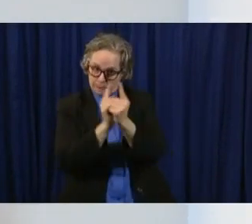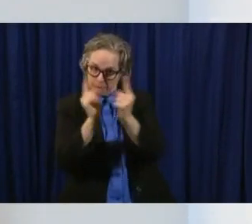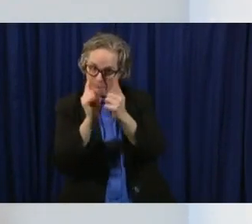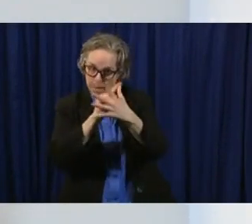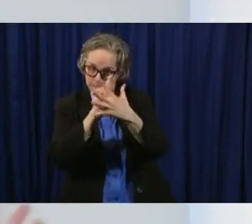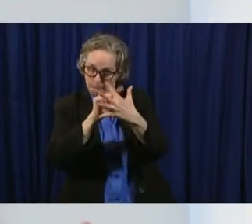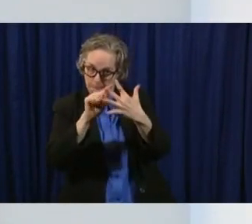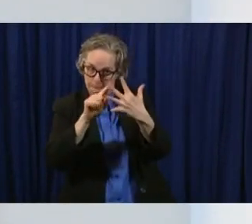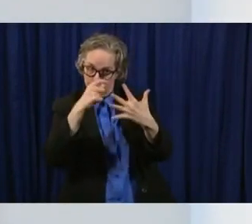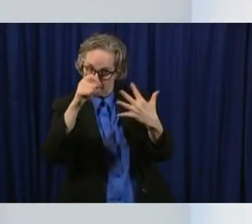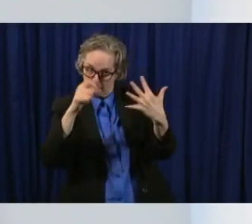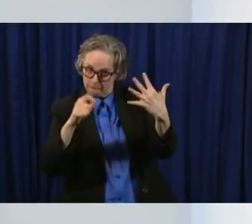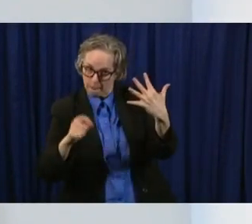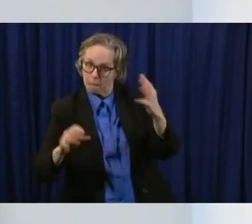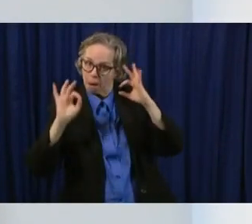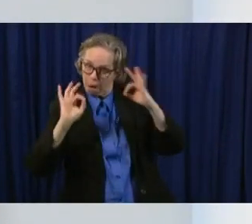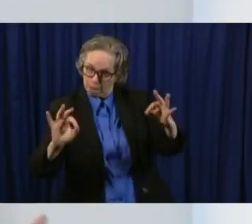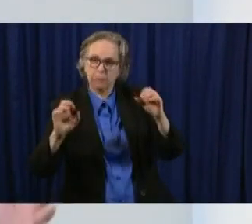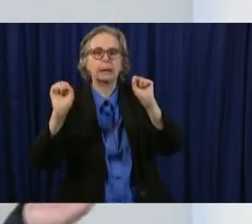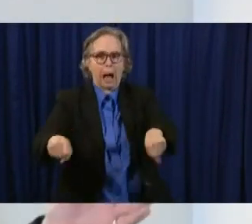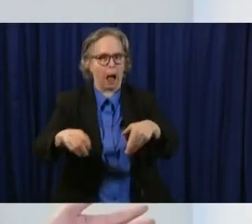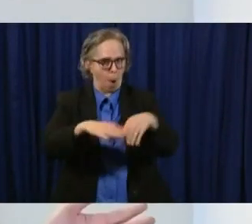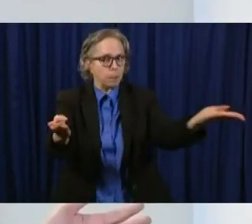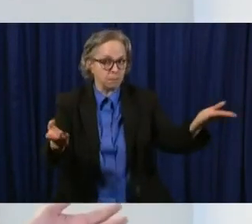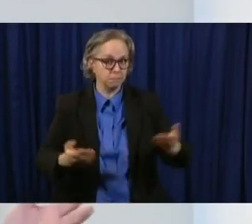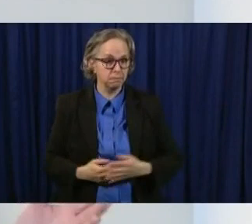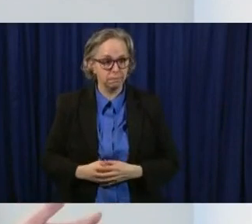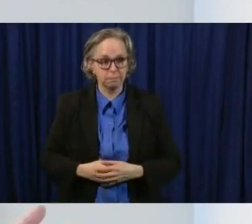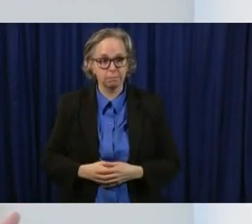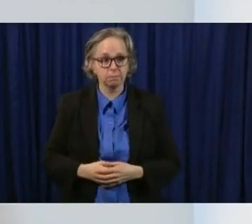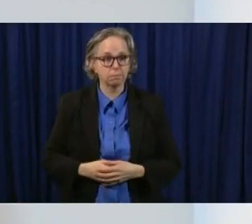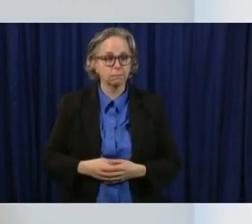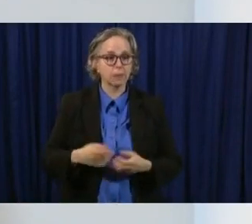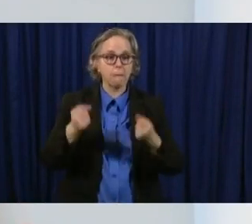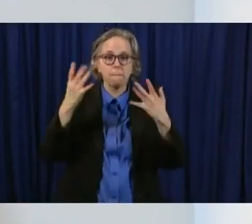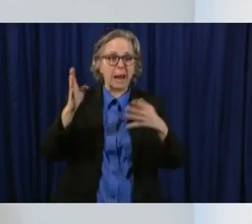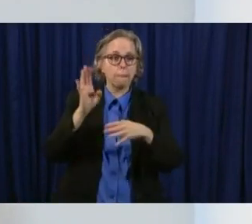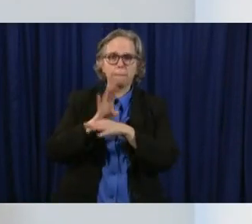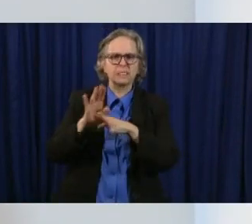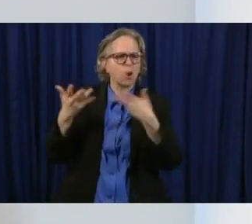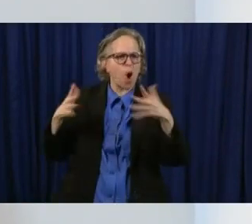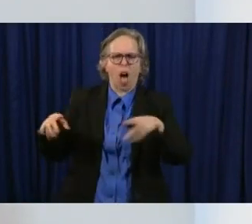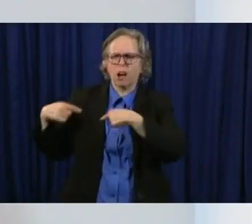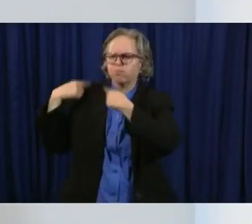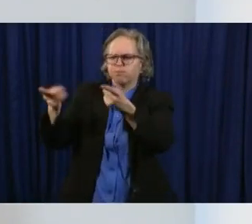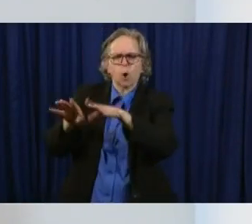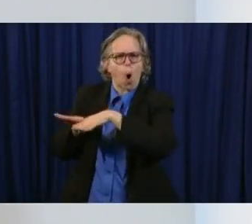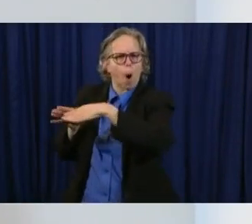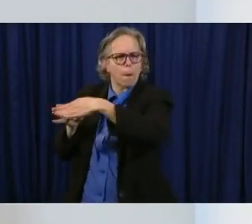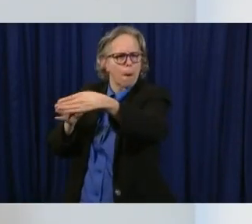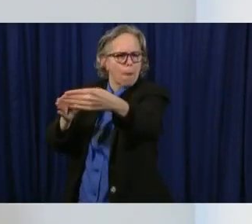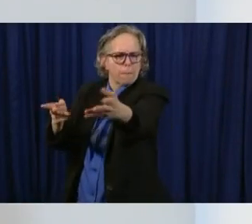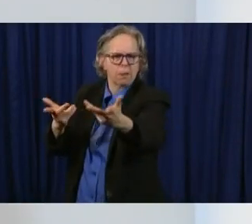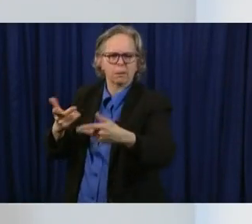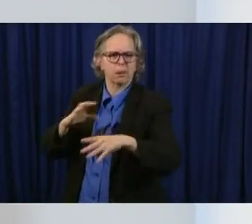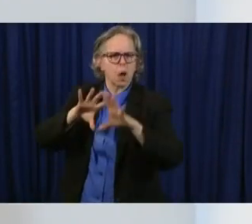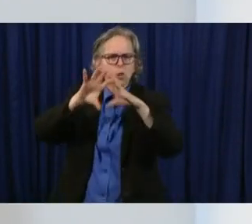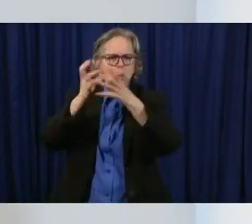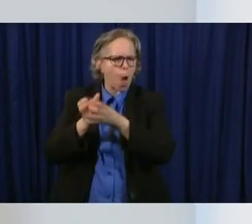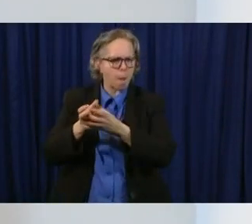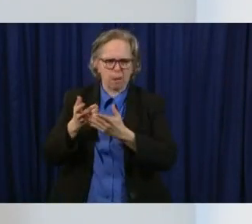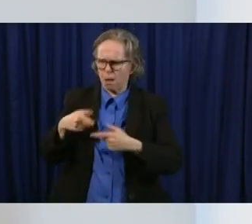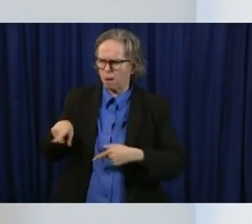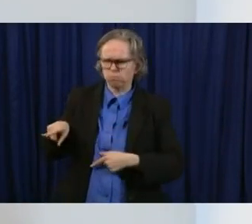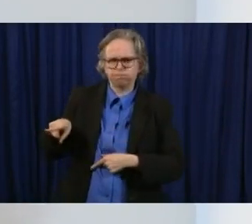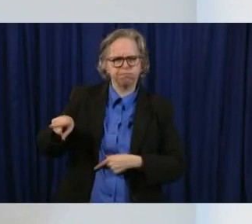of the global pandemic maybe many of these businesses have operated global global operations and have